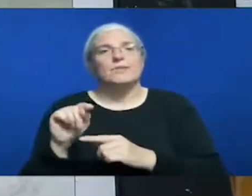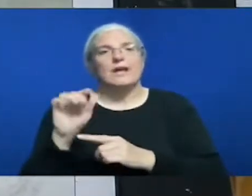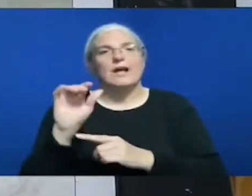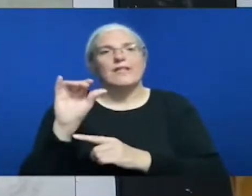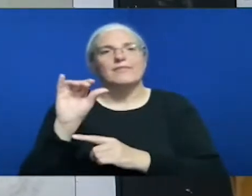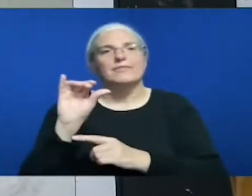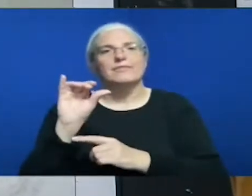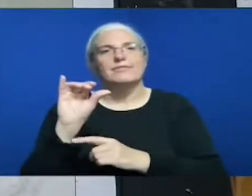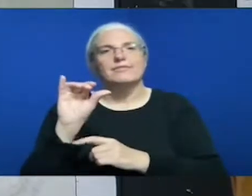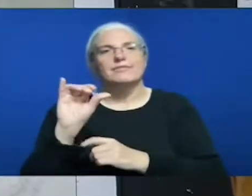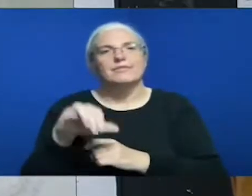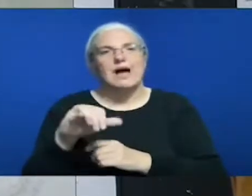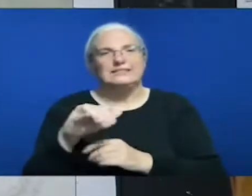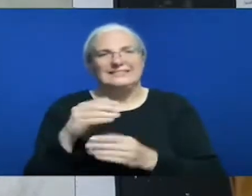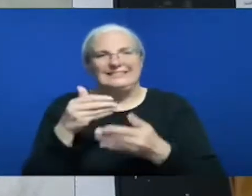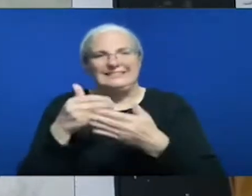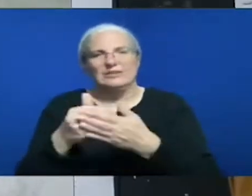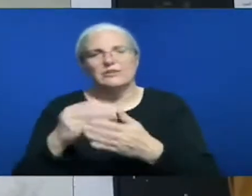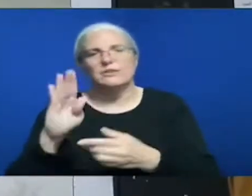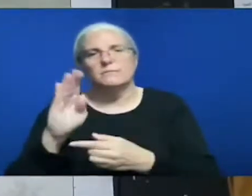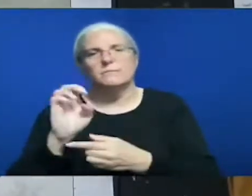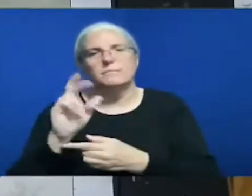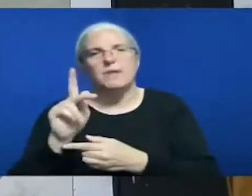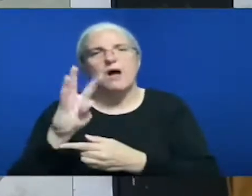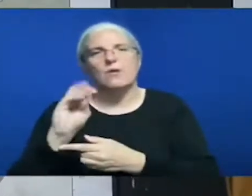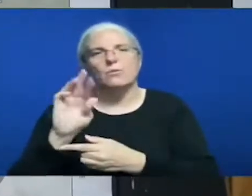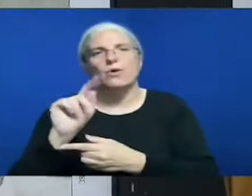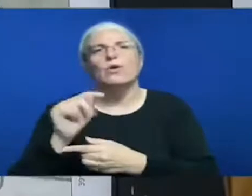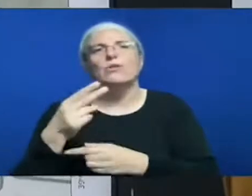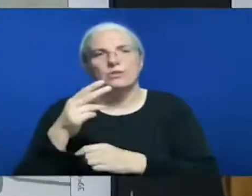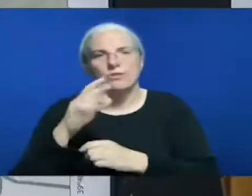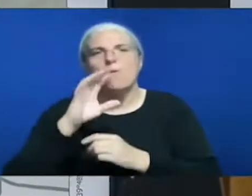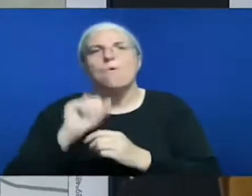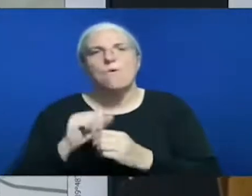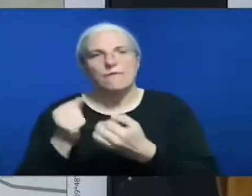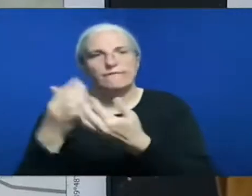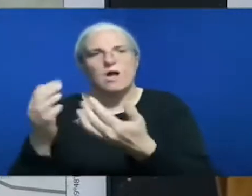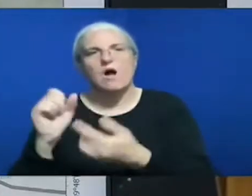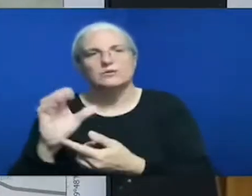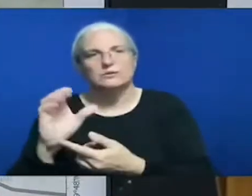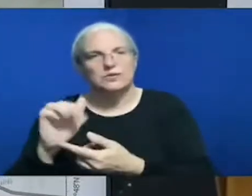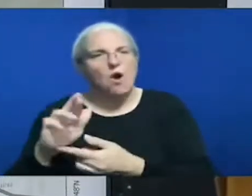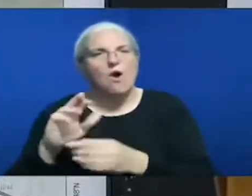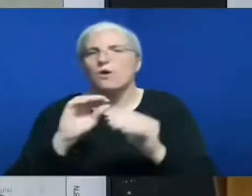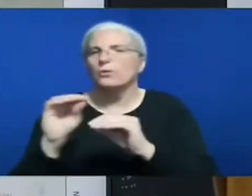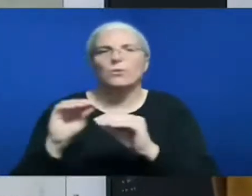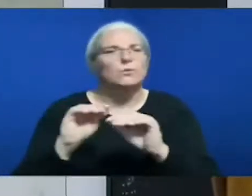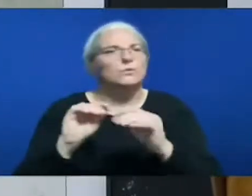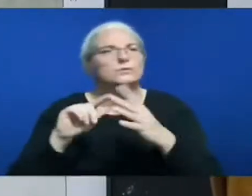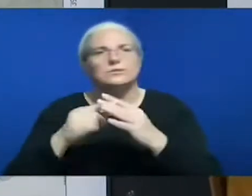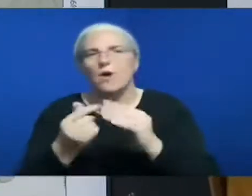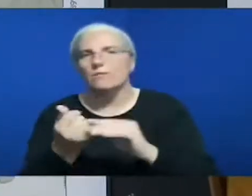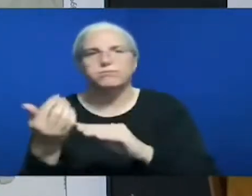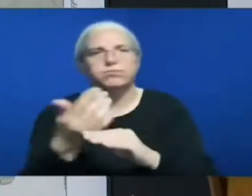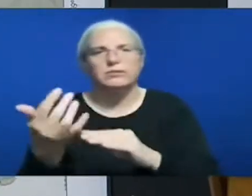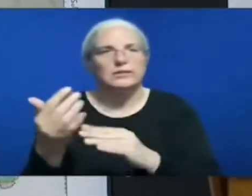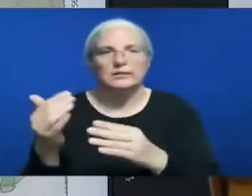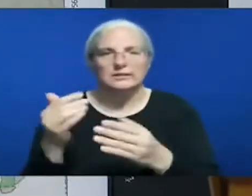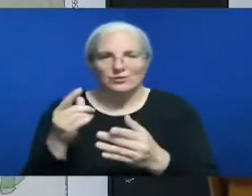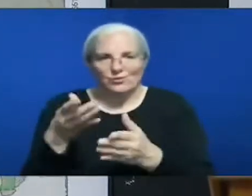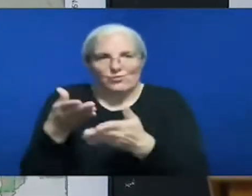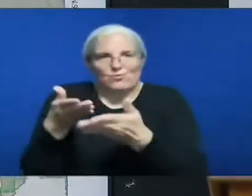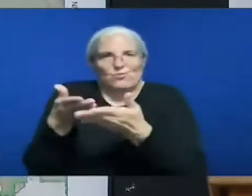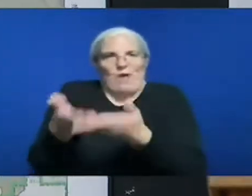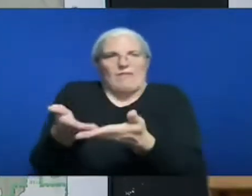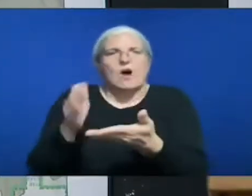this section of fire here since the fire you know joined the Beckworth complex about a week ago coming down into division